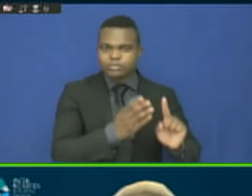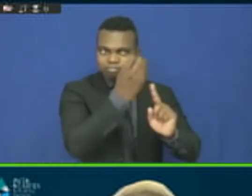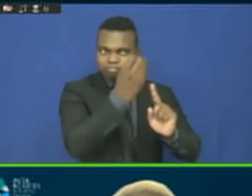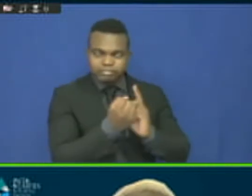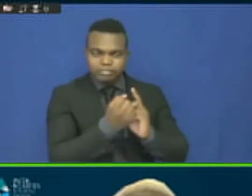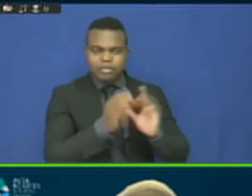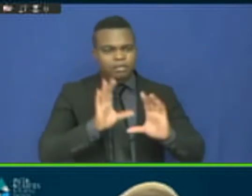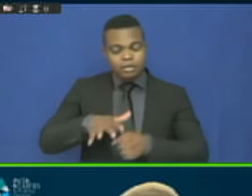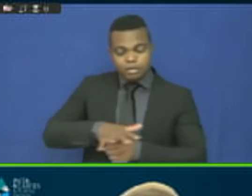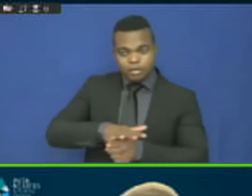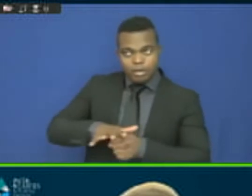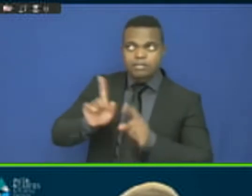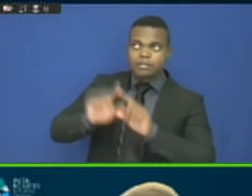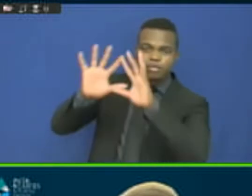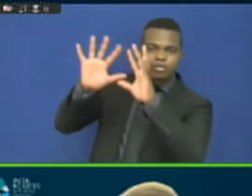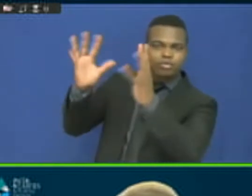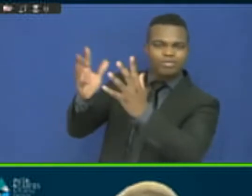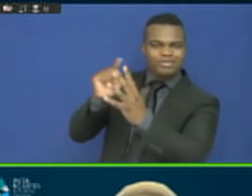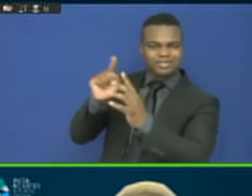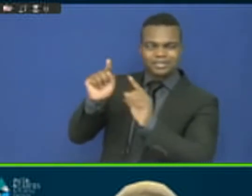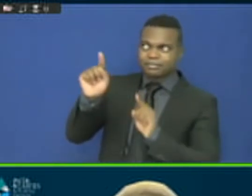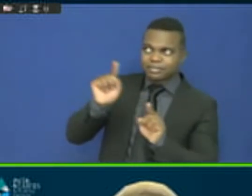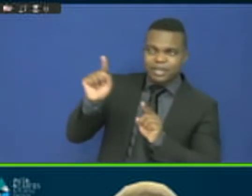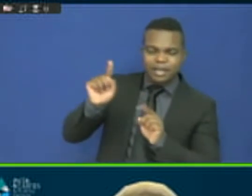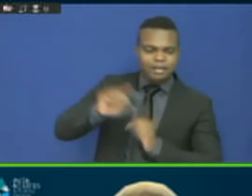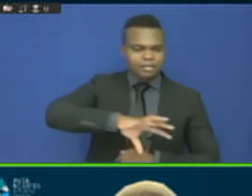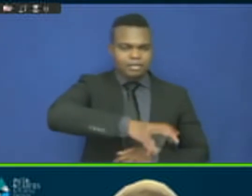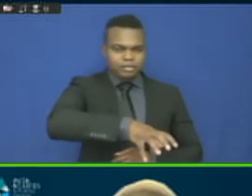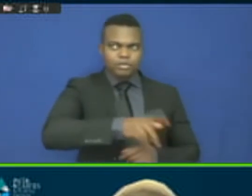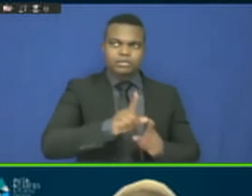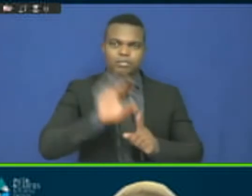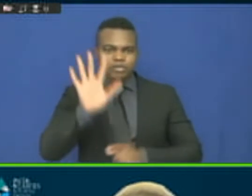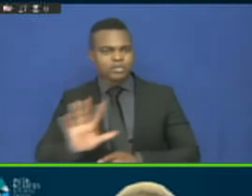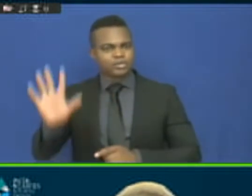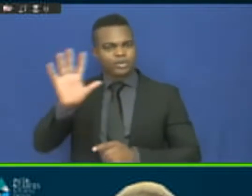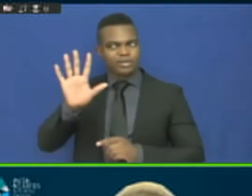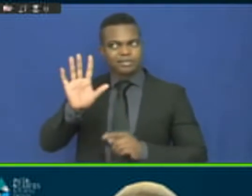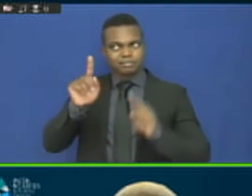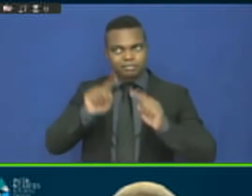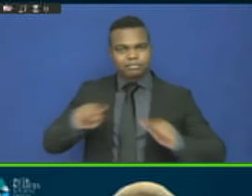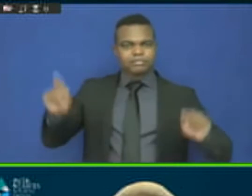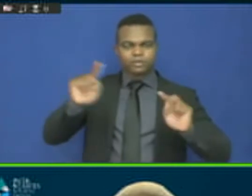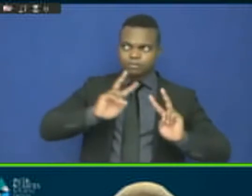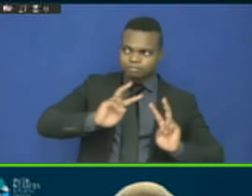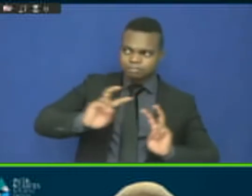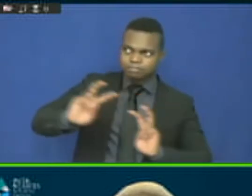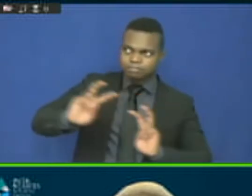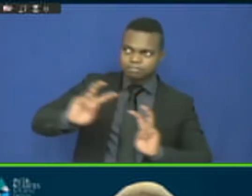This is where we think that the VLS guidelines